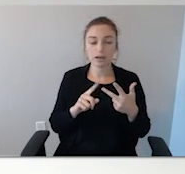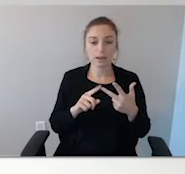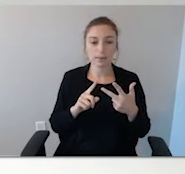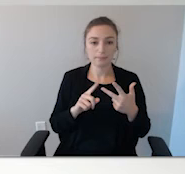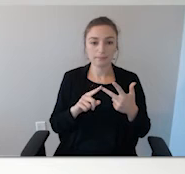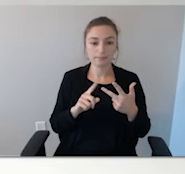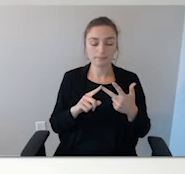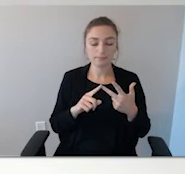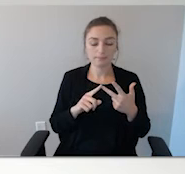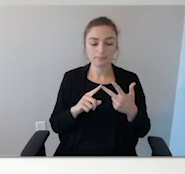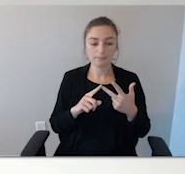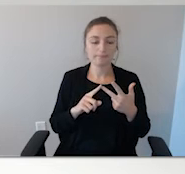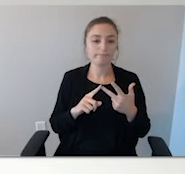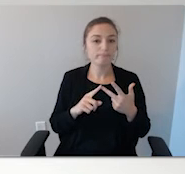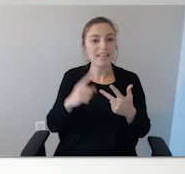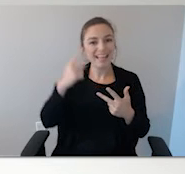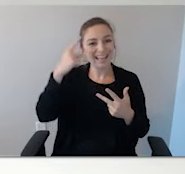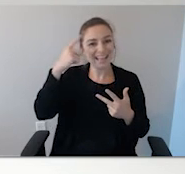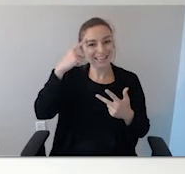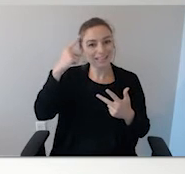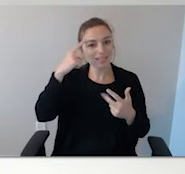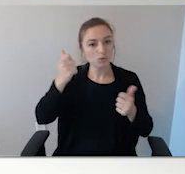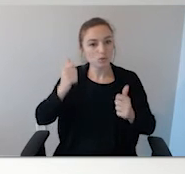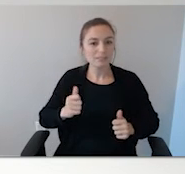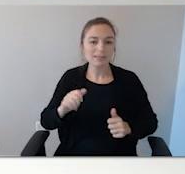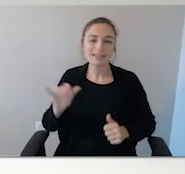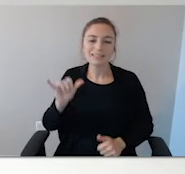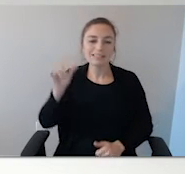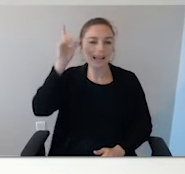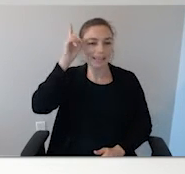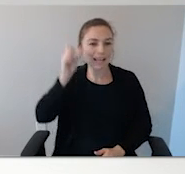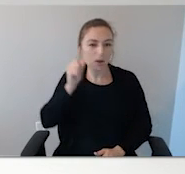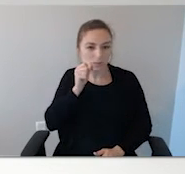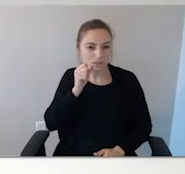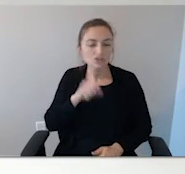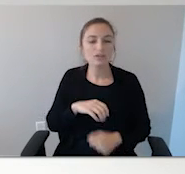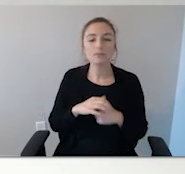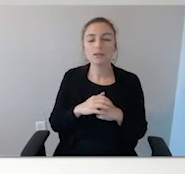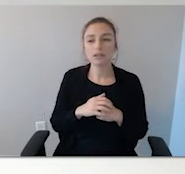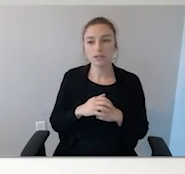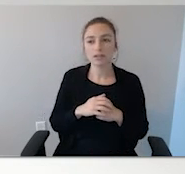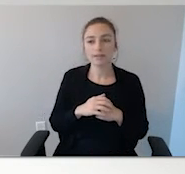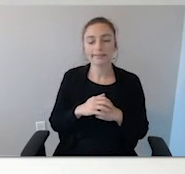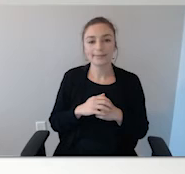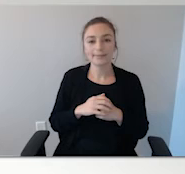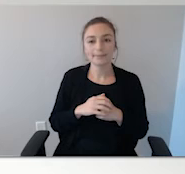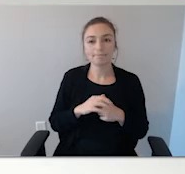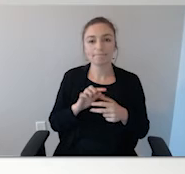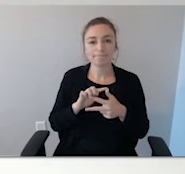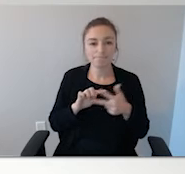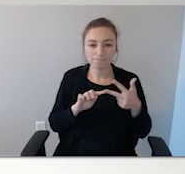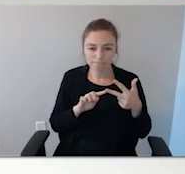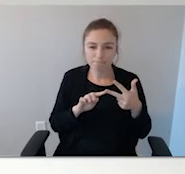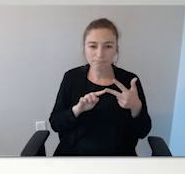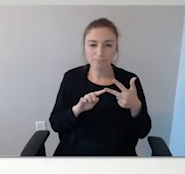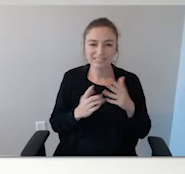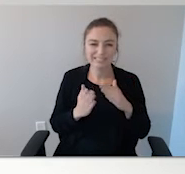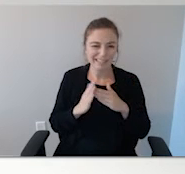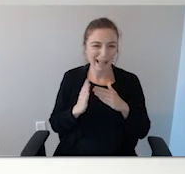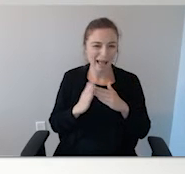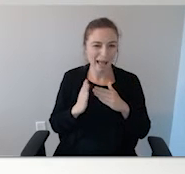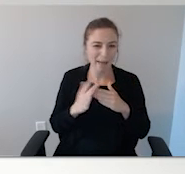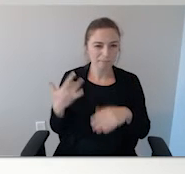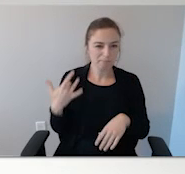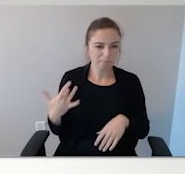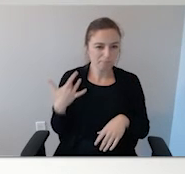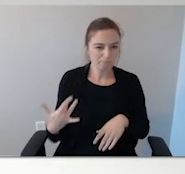And intellectual disabilities, Down syndrome, those are the primary, the